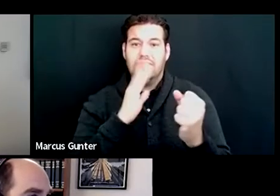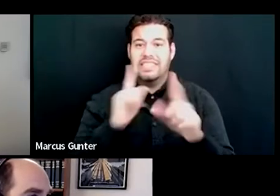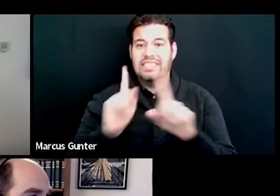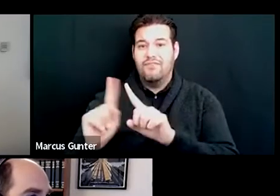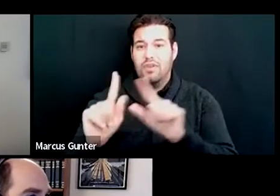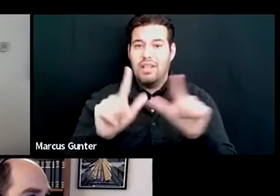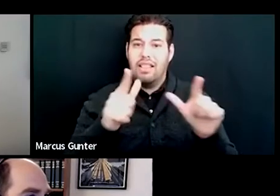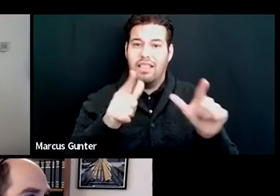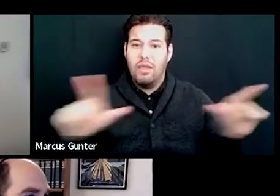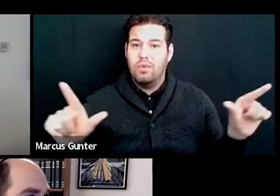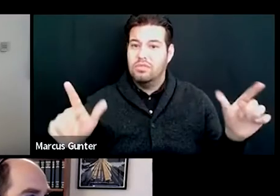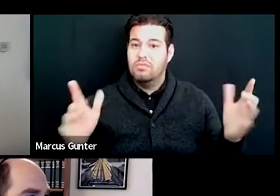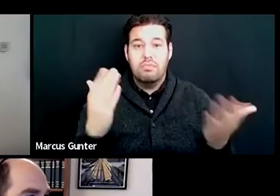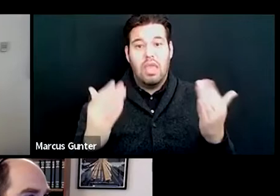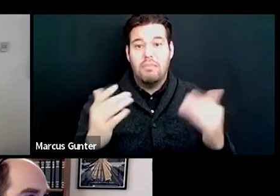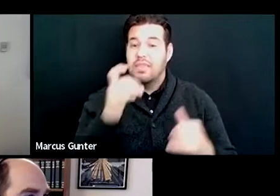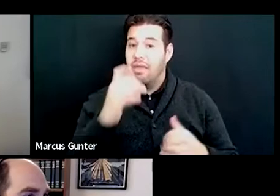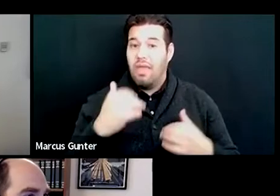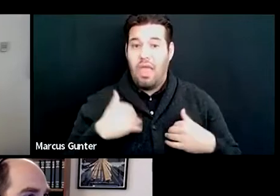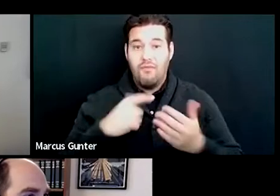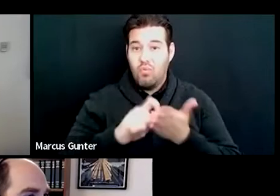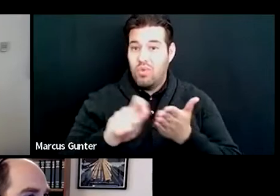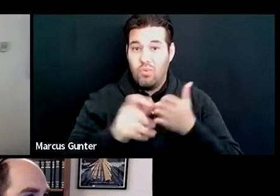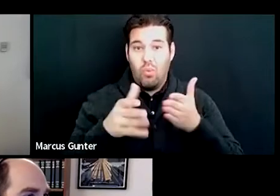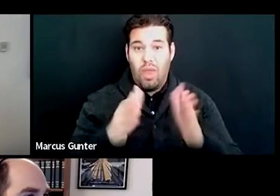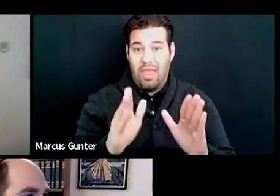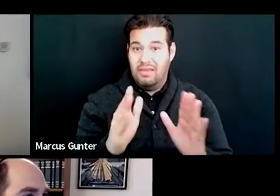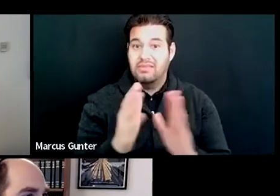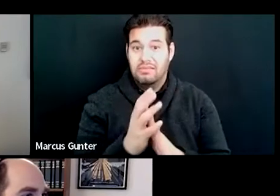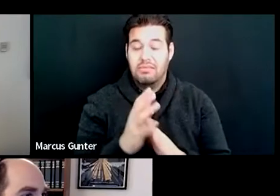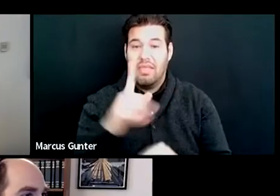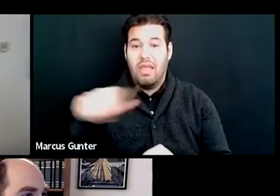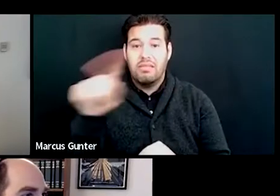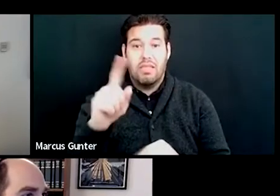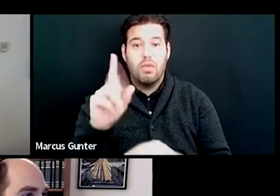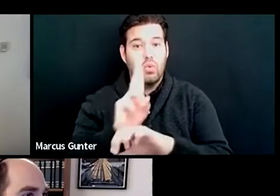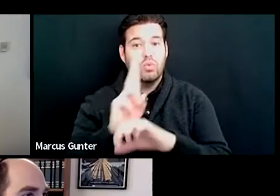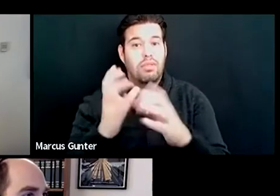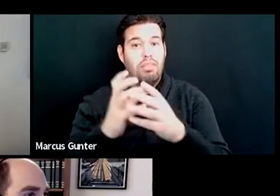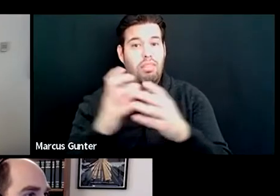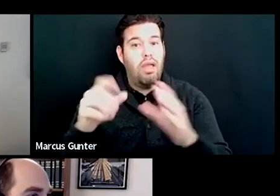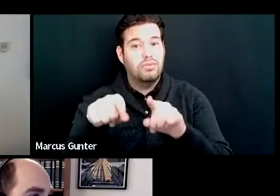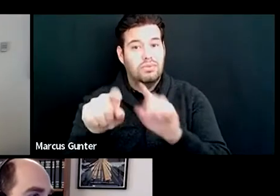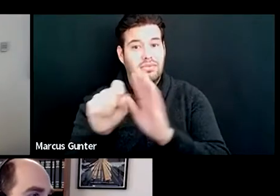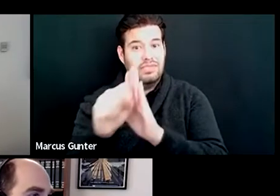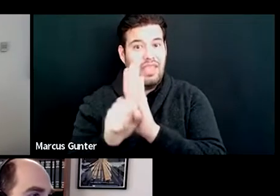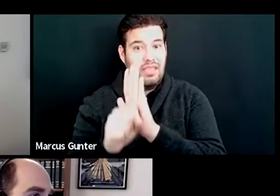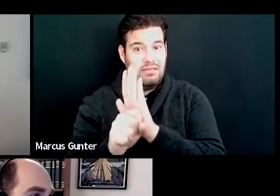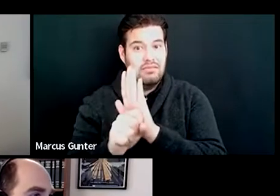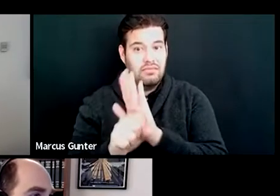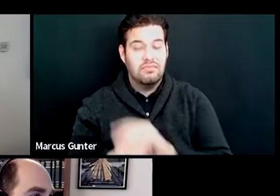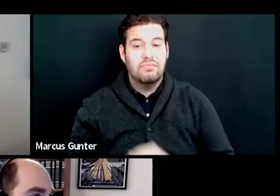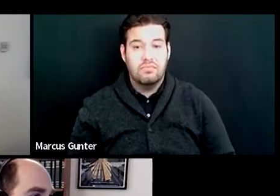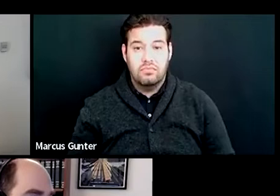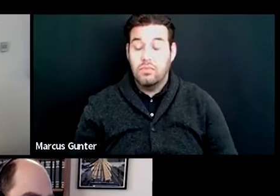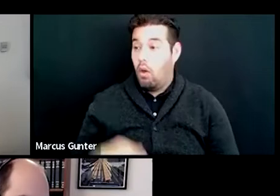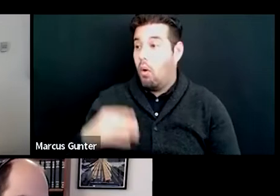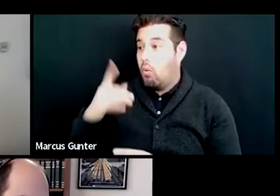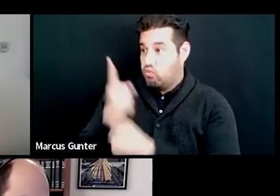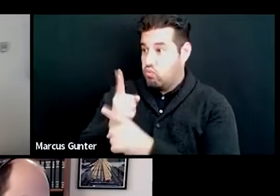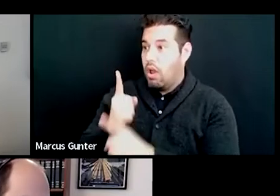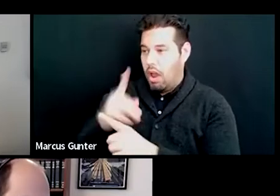languages that might not even have a written component that are very popularly spoken in the state. Right. And I,